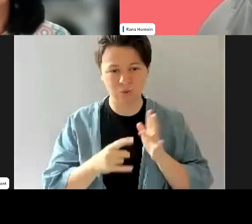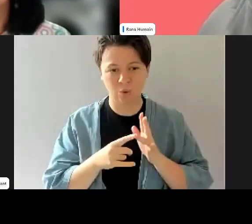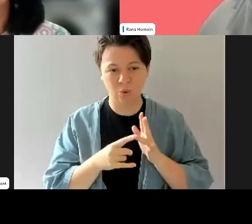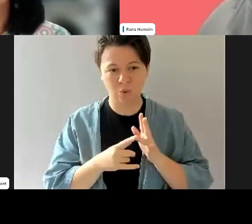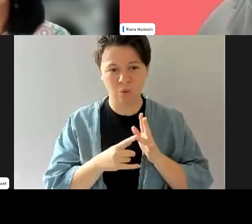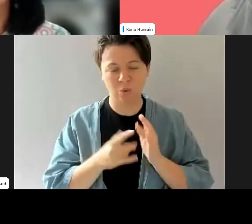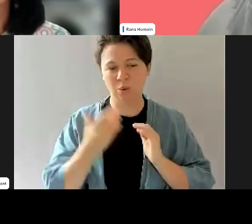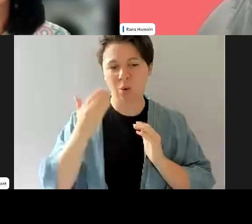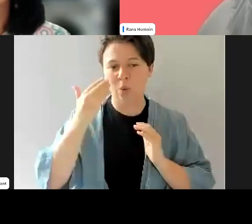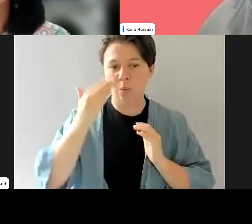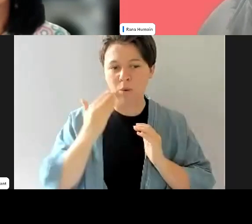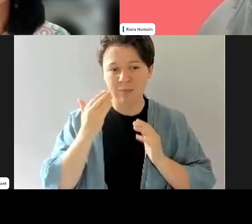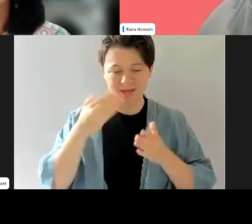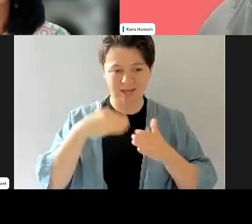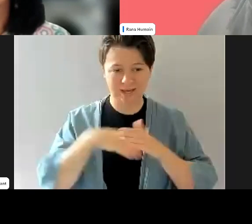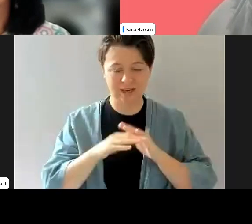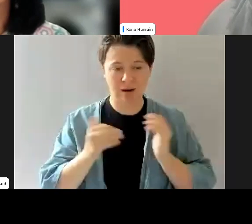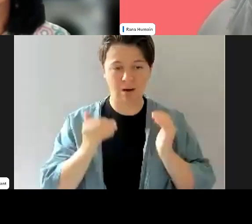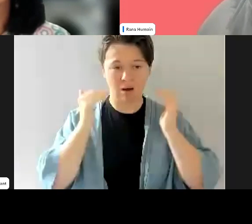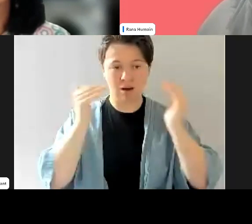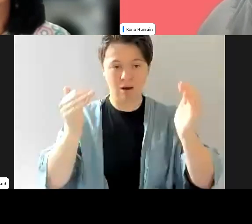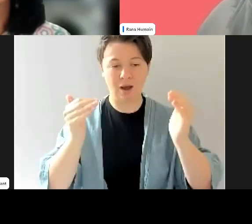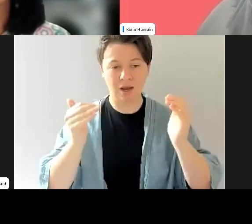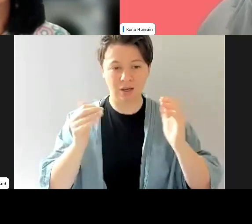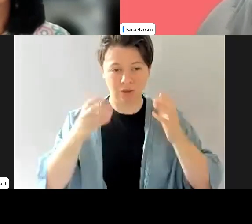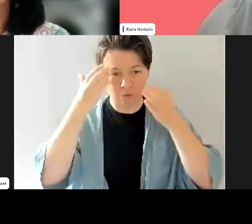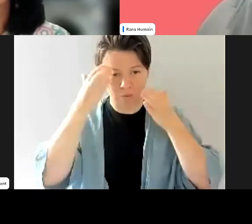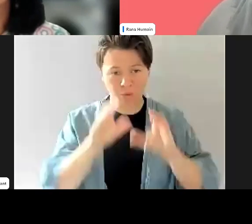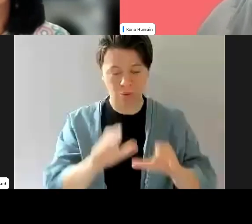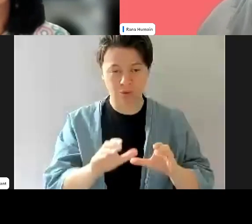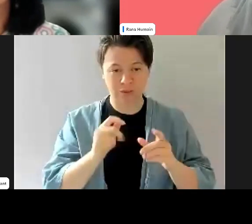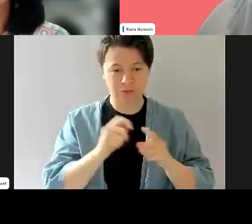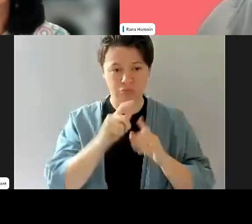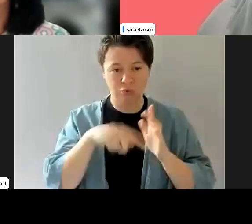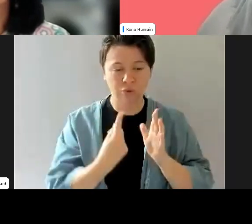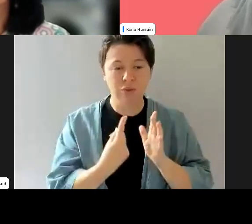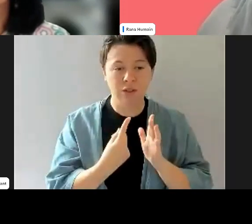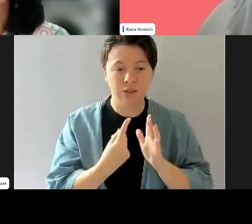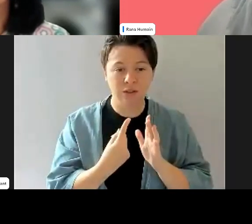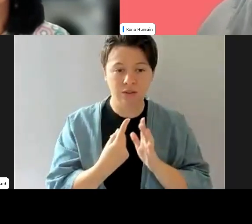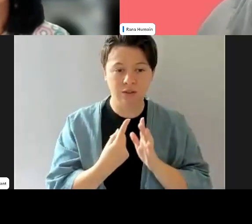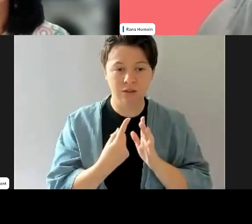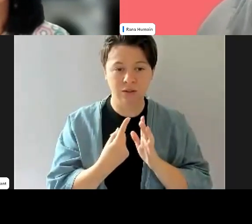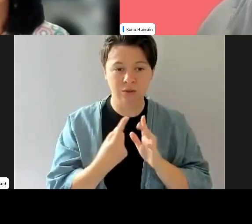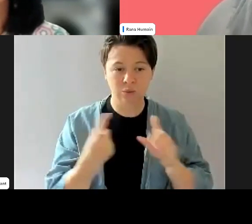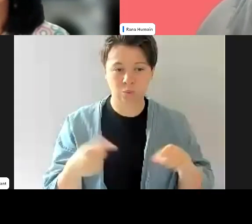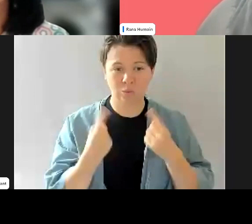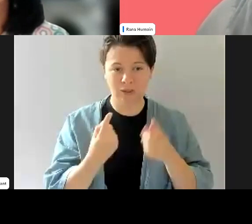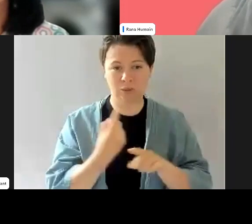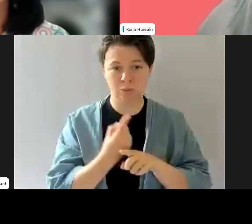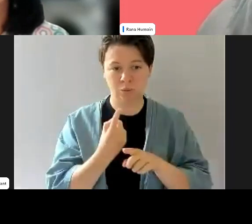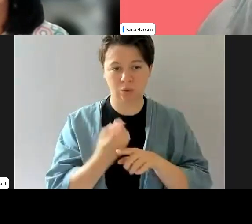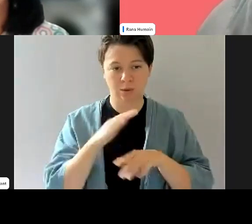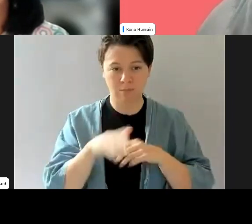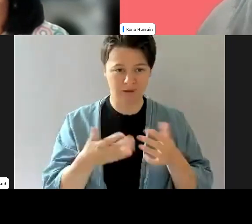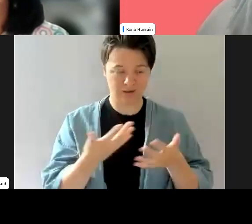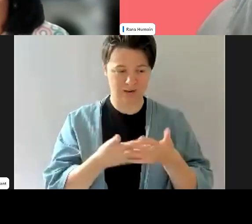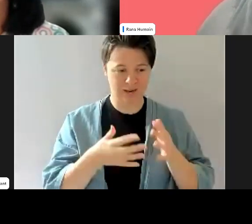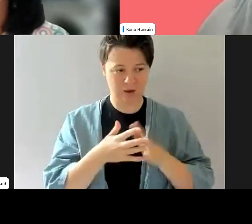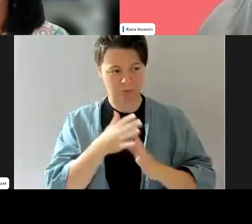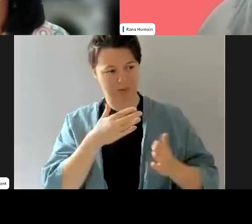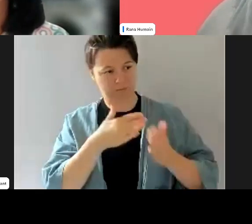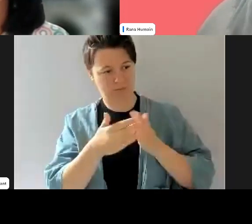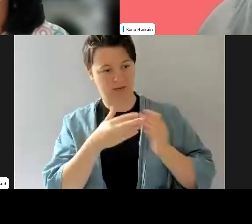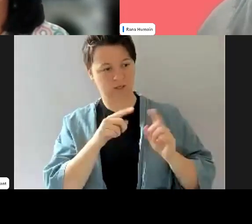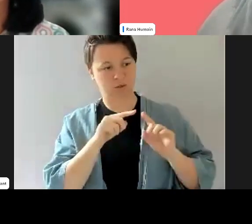the women in, in high performance coaching project, we, we talked about, um, and Michelle's team talked about, you know, having to address those behaviors and cultures,